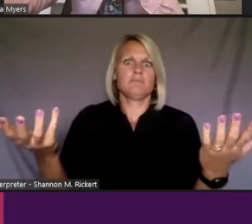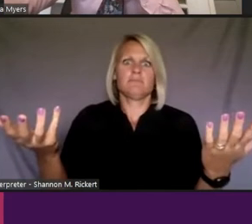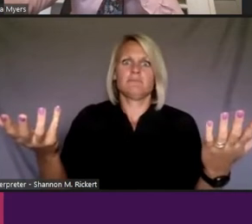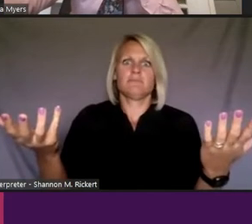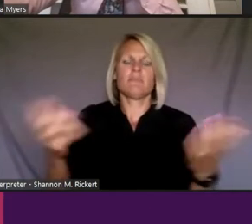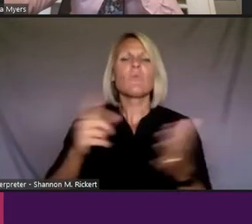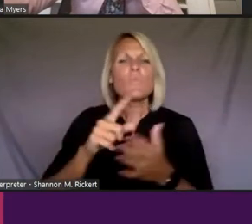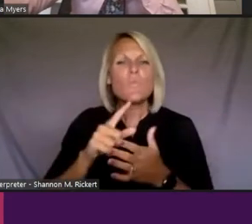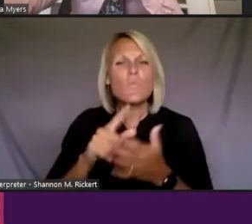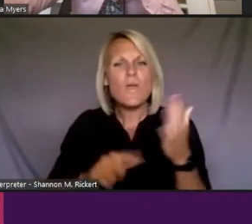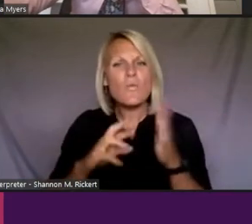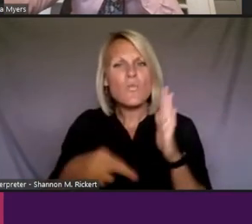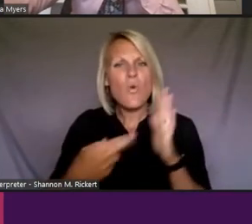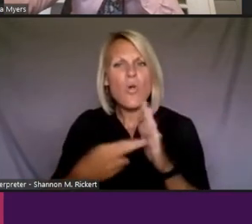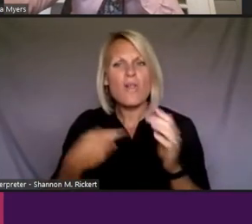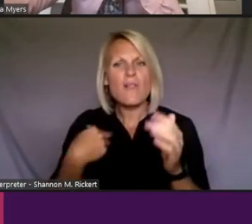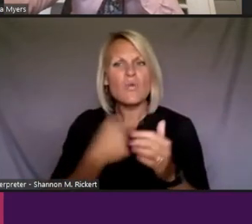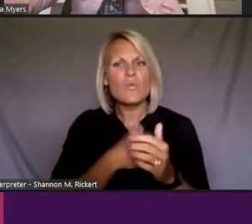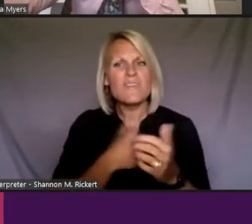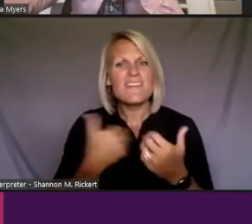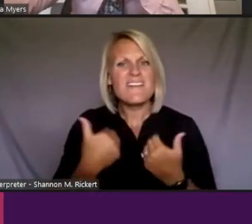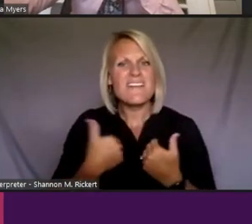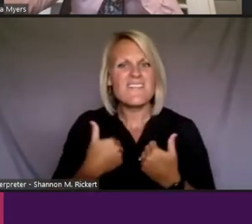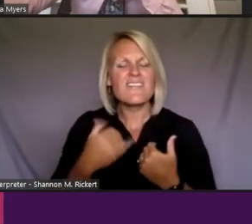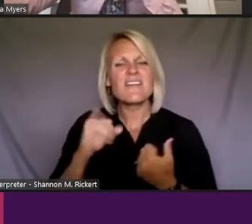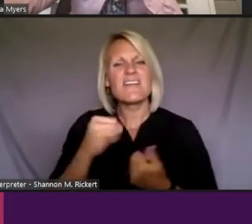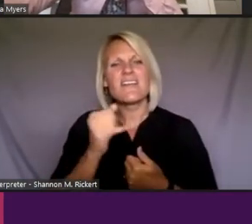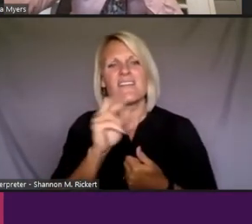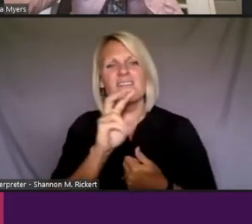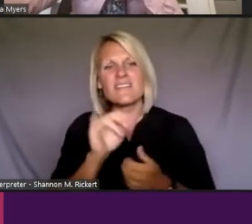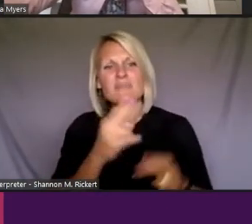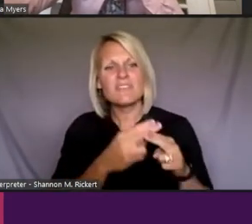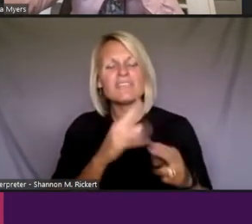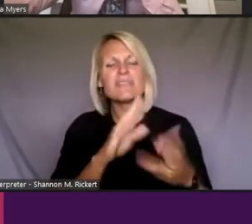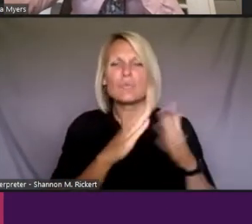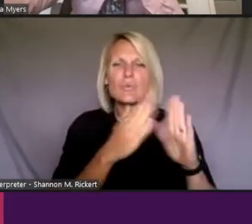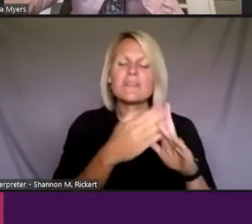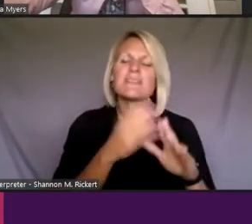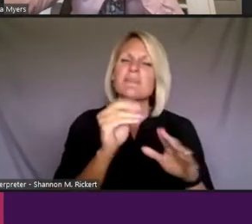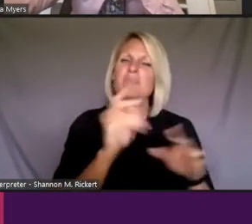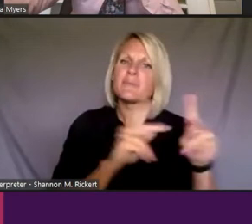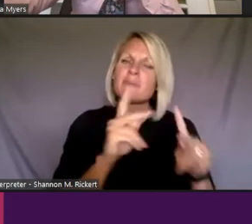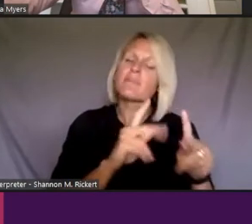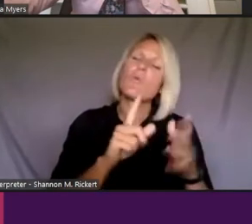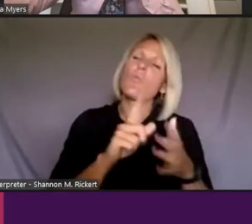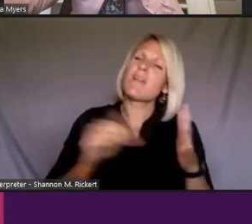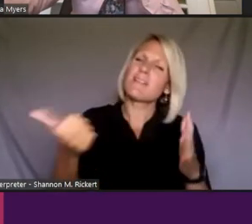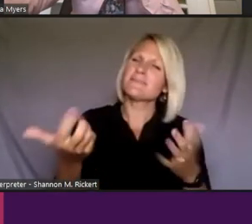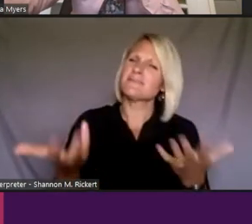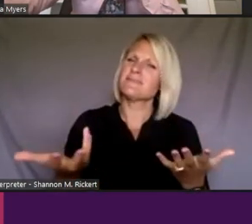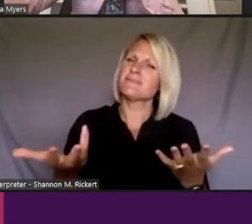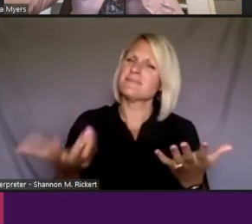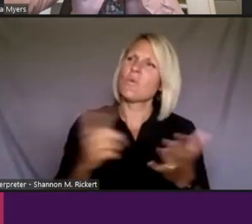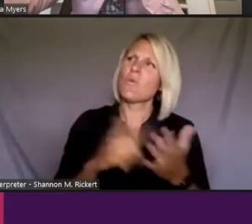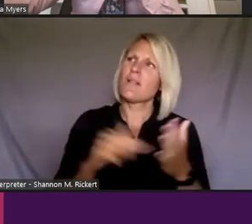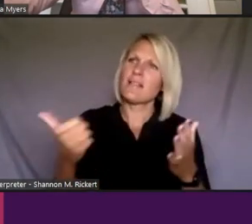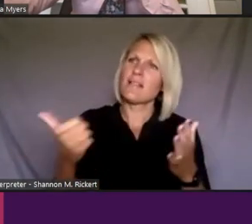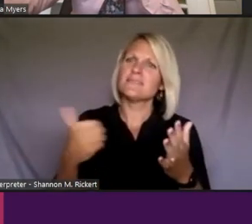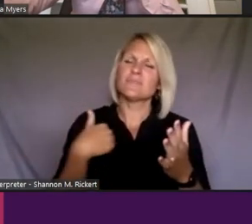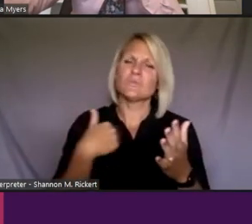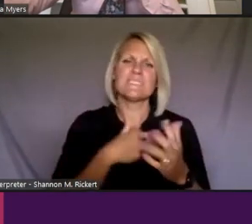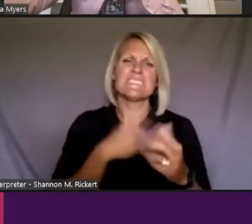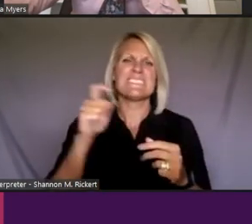all play? Javi says we're, you know, it's communities, it's people. What are, what other ingredients do we need to realize an effective